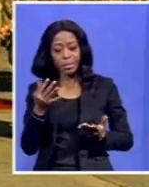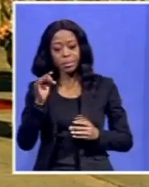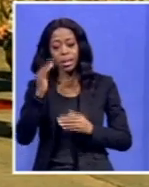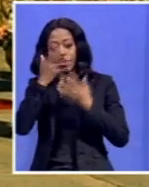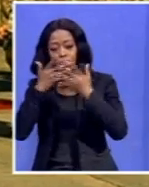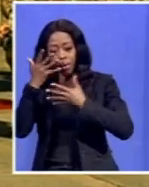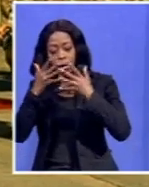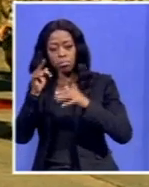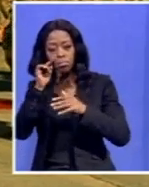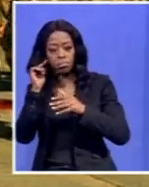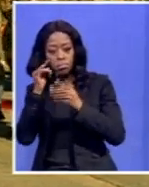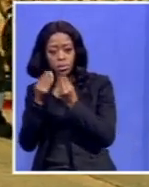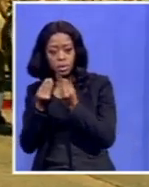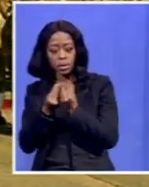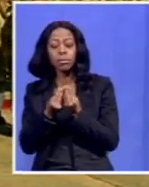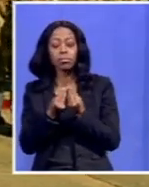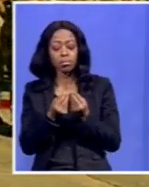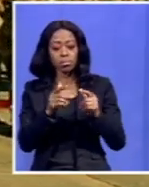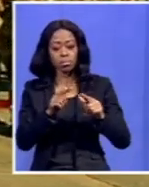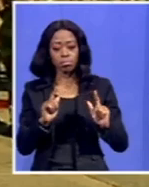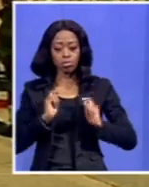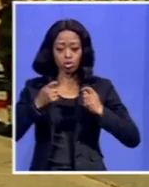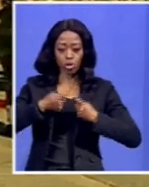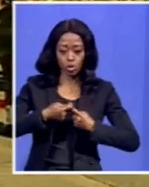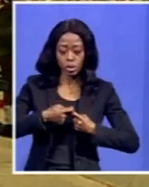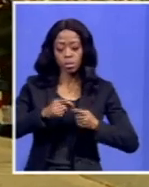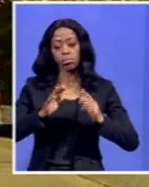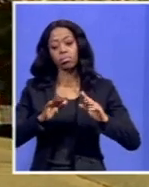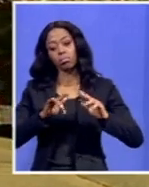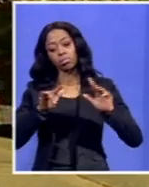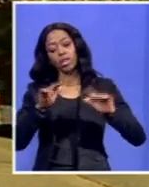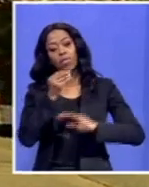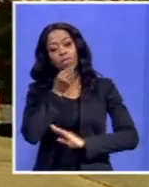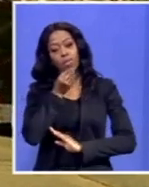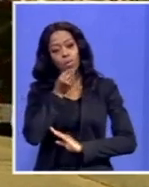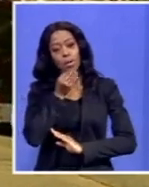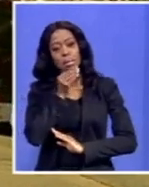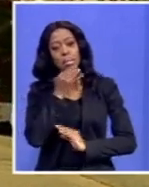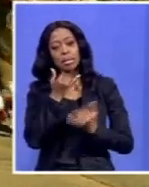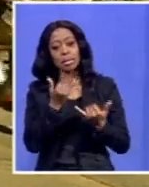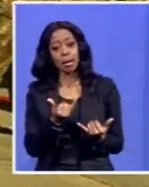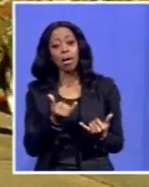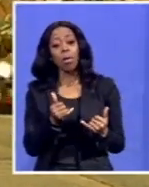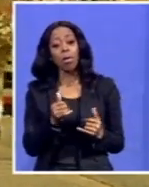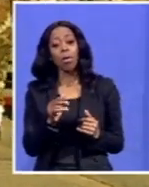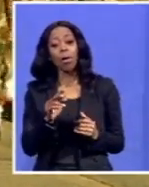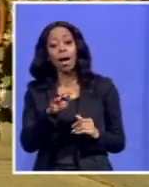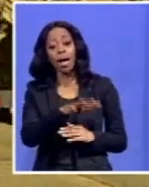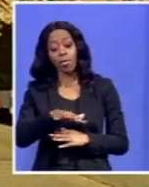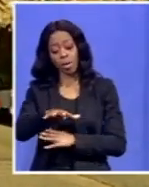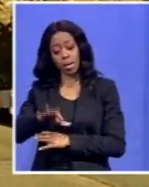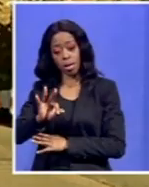There is one, a food pack. And there is one for clothing. So basically, we will be going to three areas today